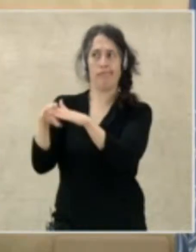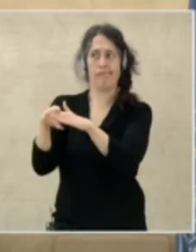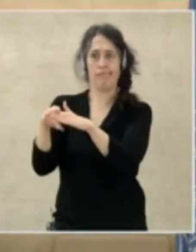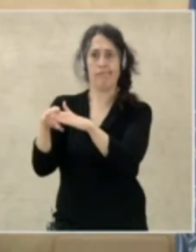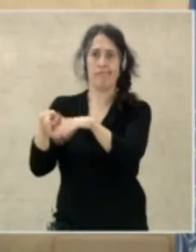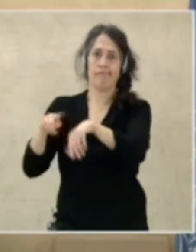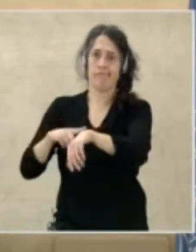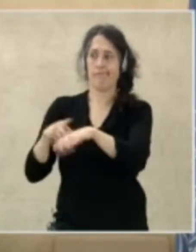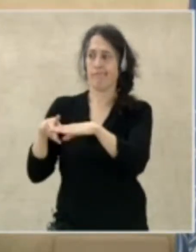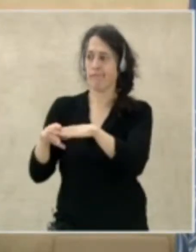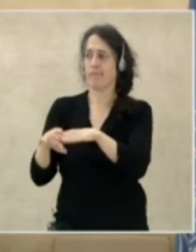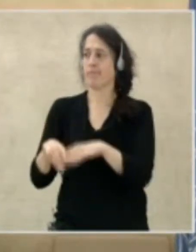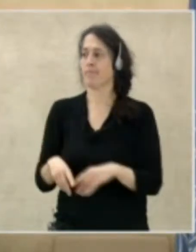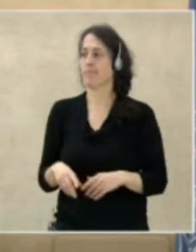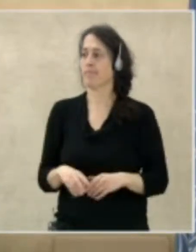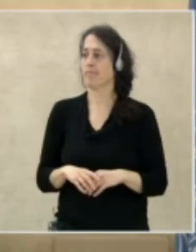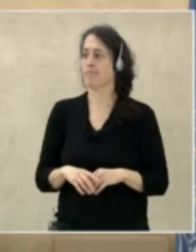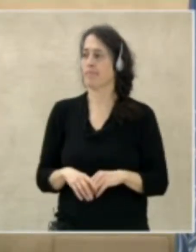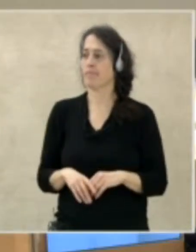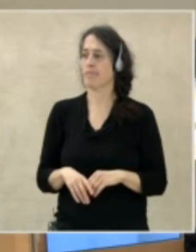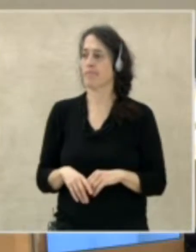Sudwind, you have the floor.